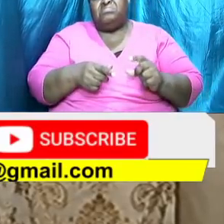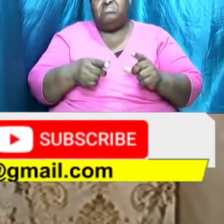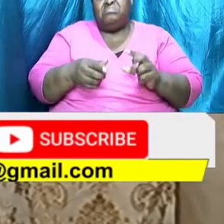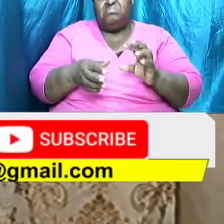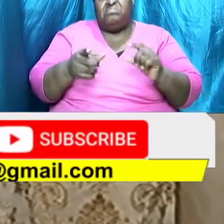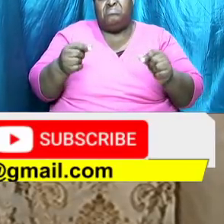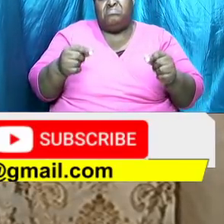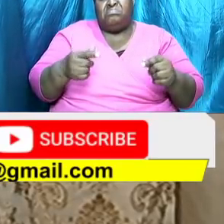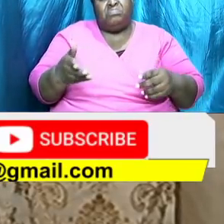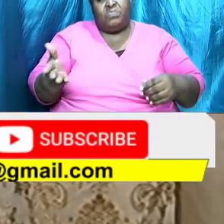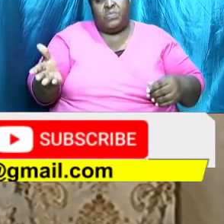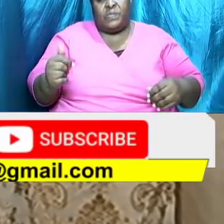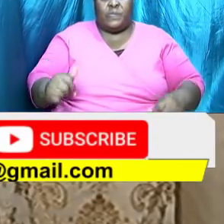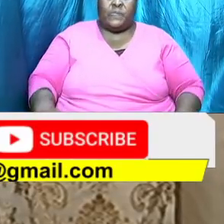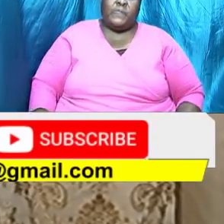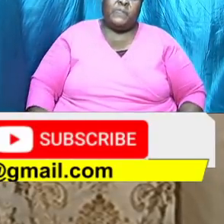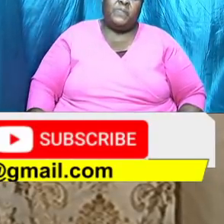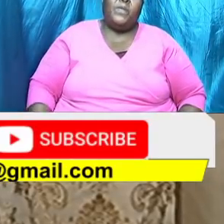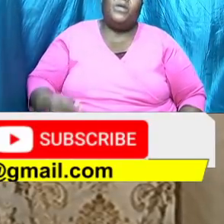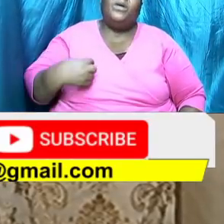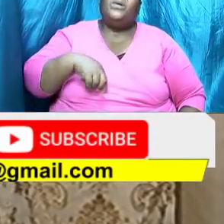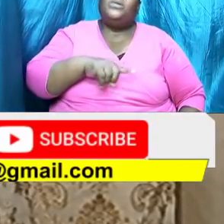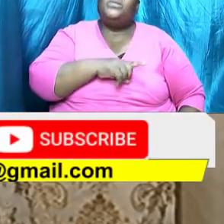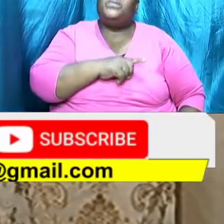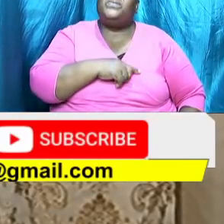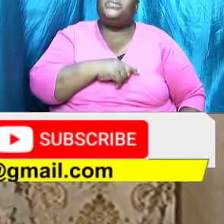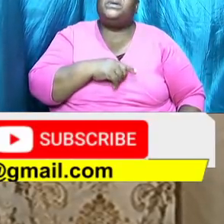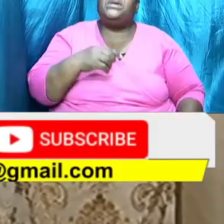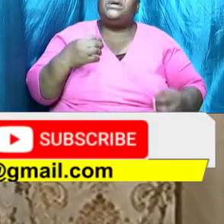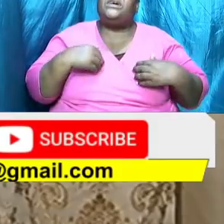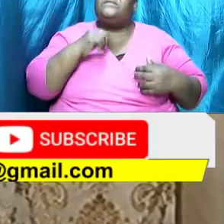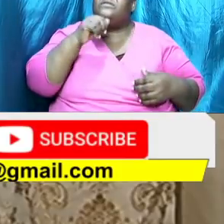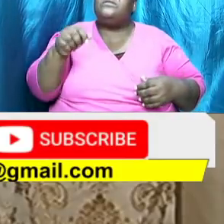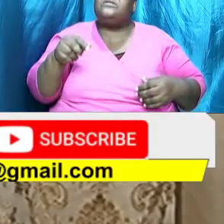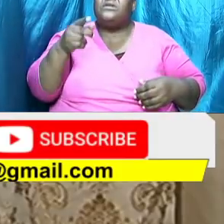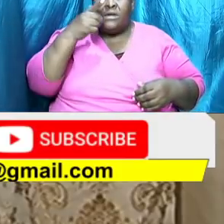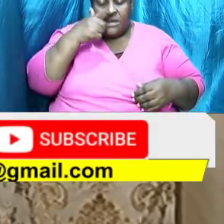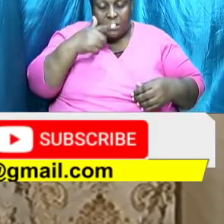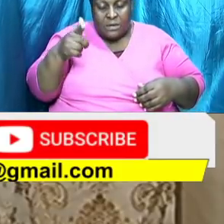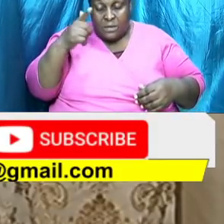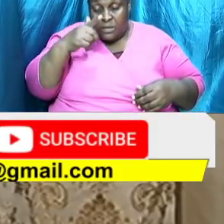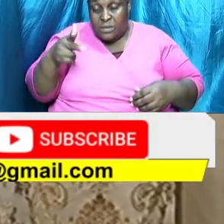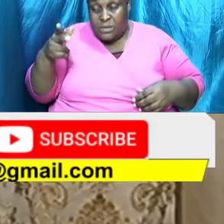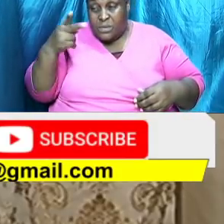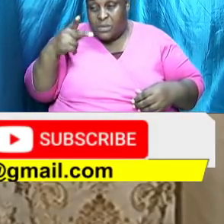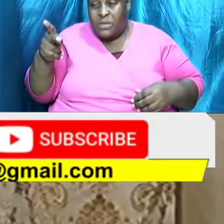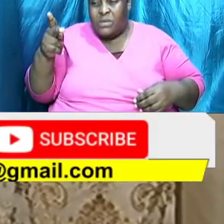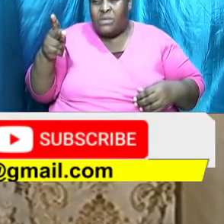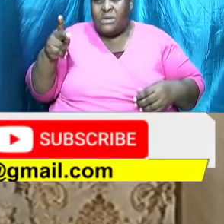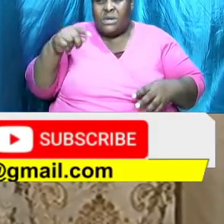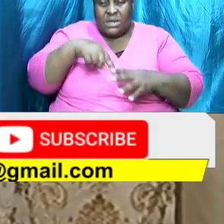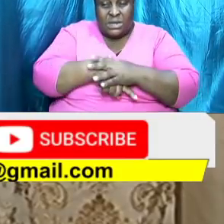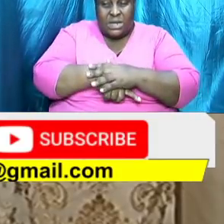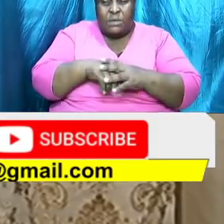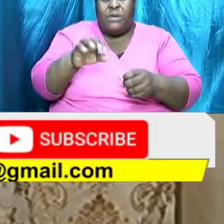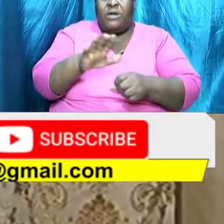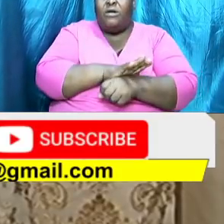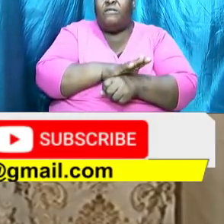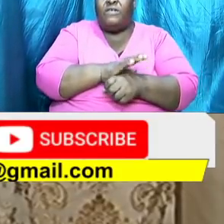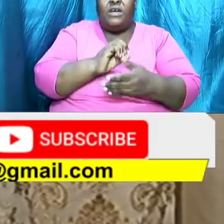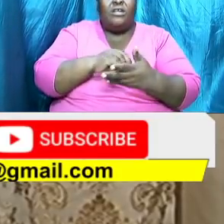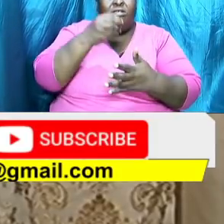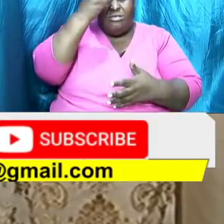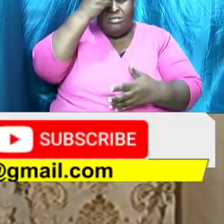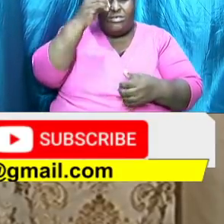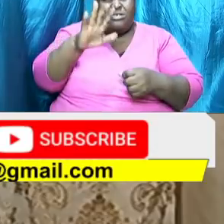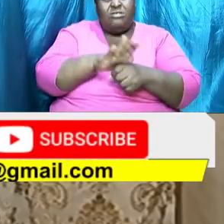but we have not looked deep enough and we have not learned enough and we have not